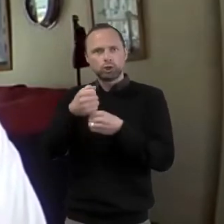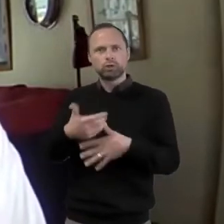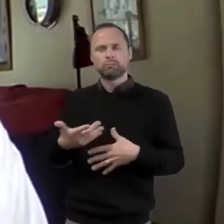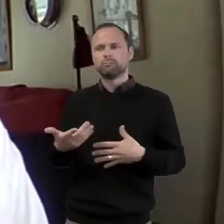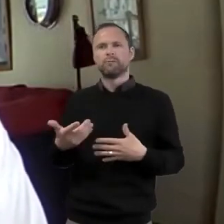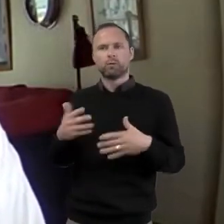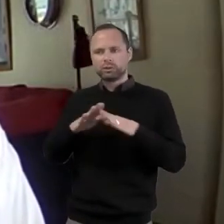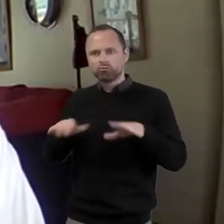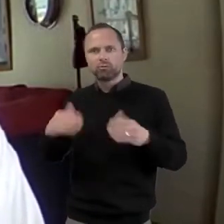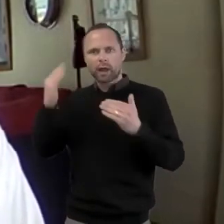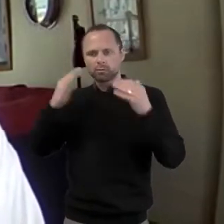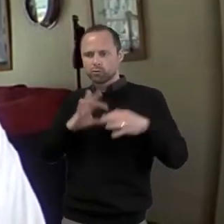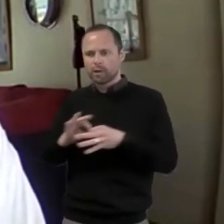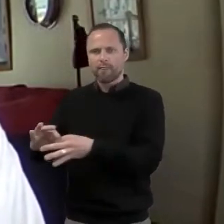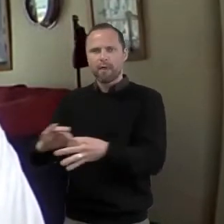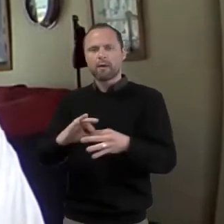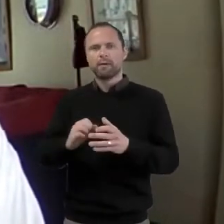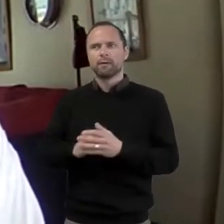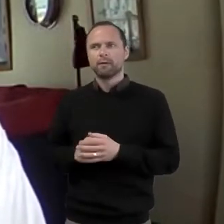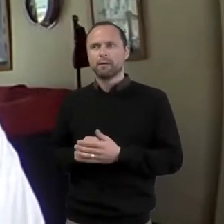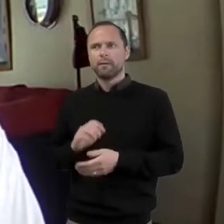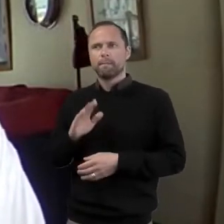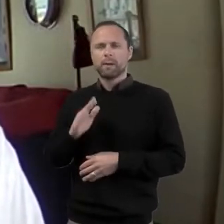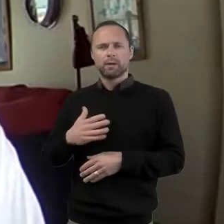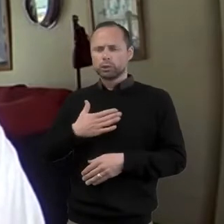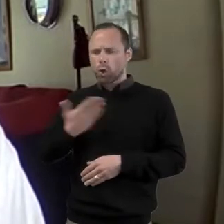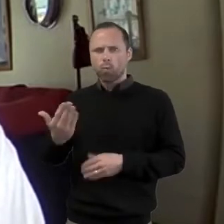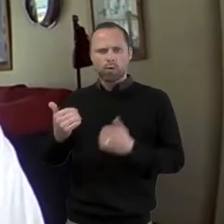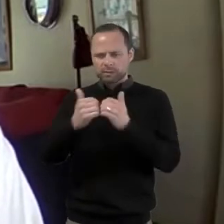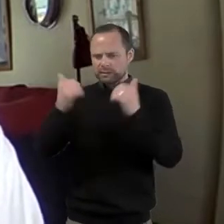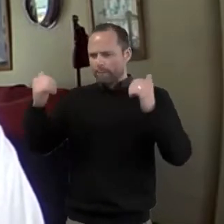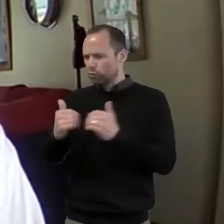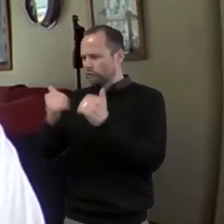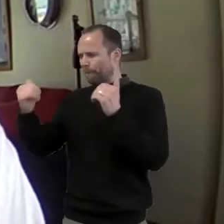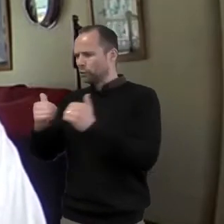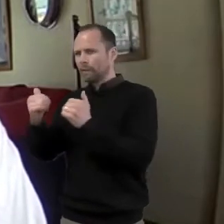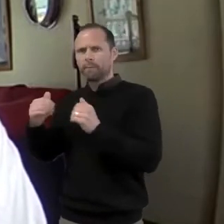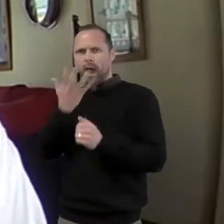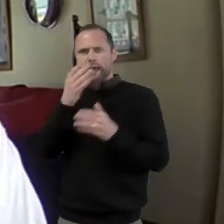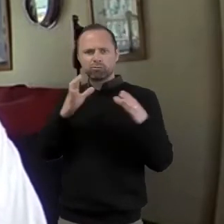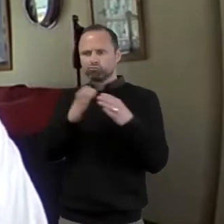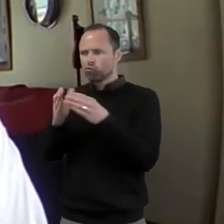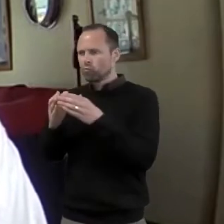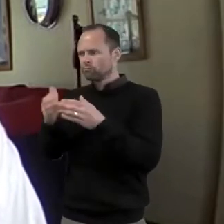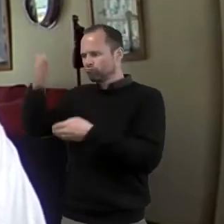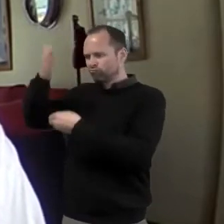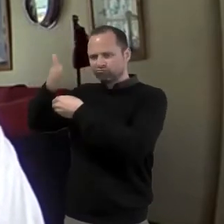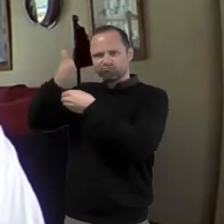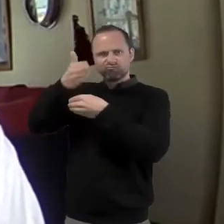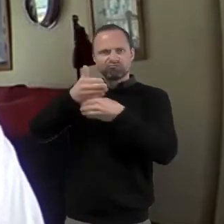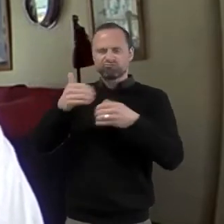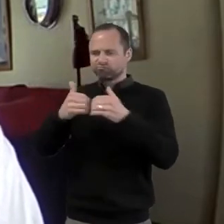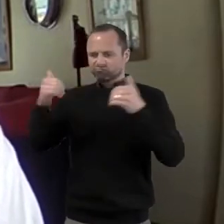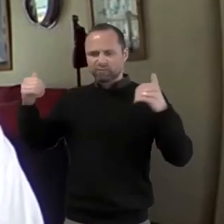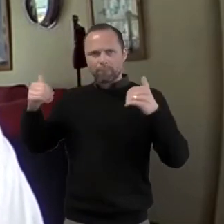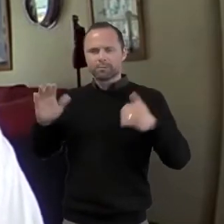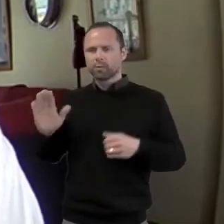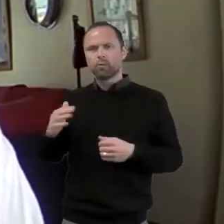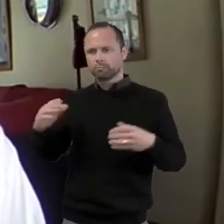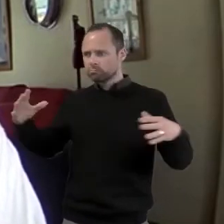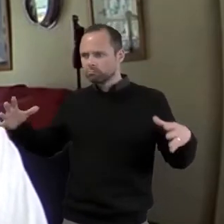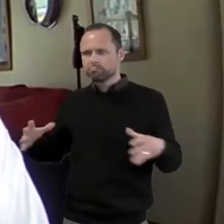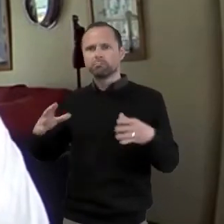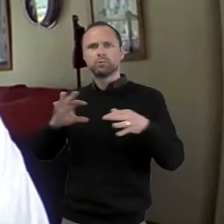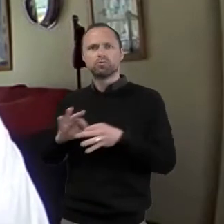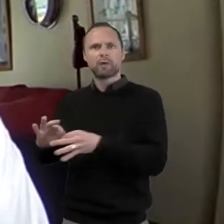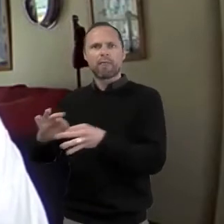recreate all our strictly segregated age groups that never meet with each other and never share life and